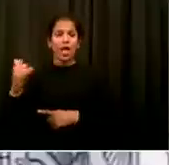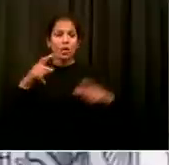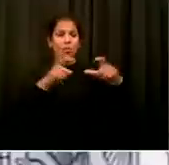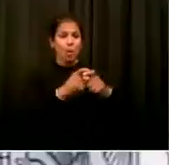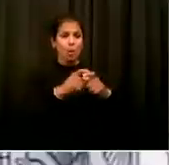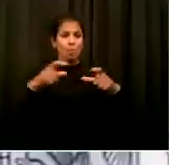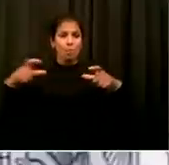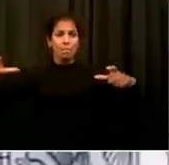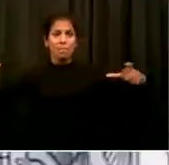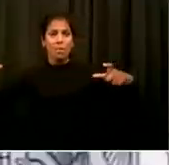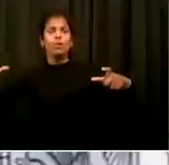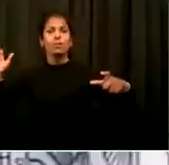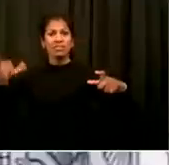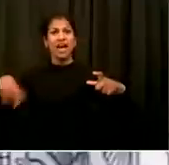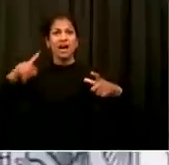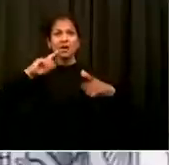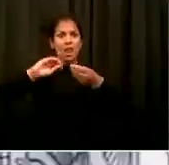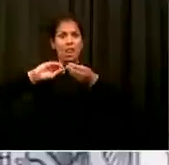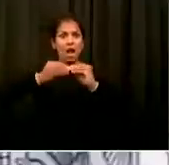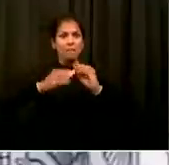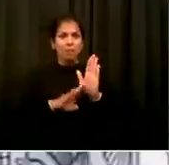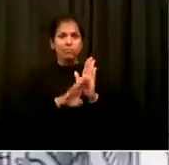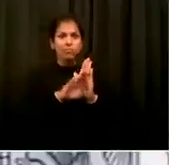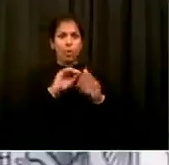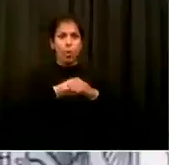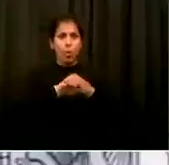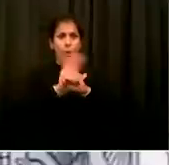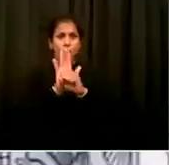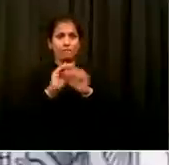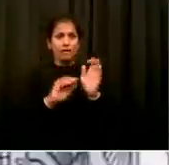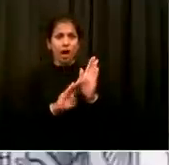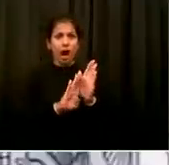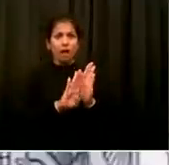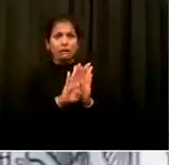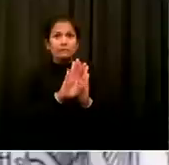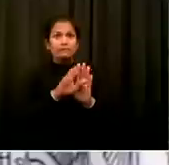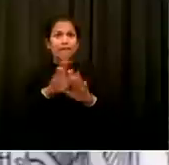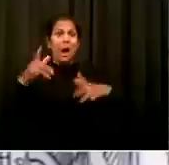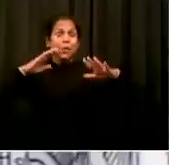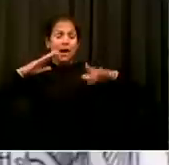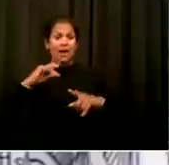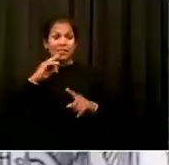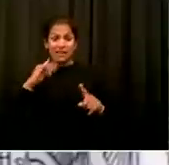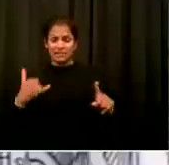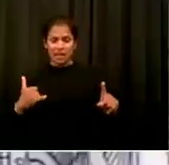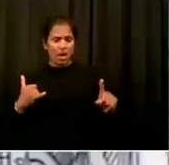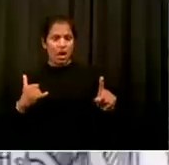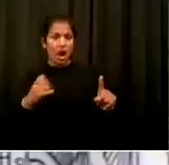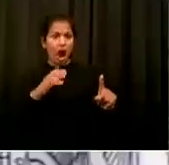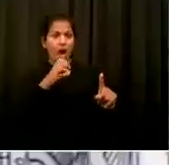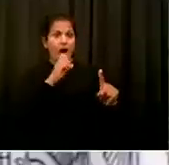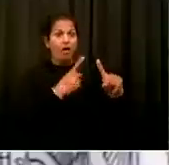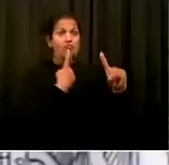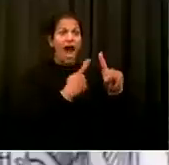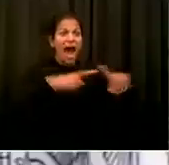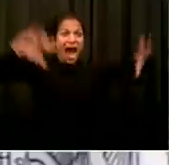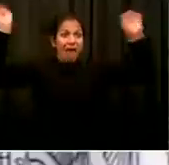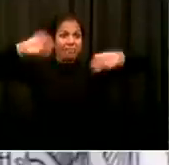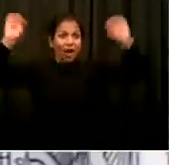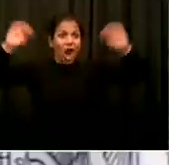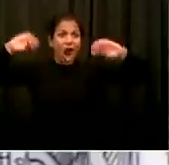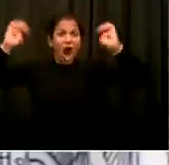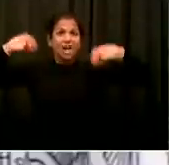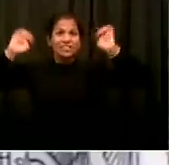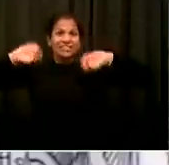second wave in New York City. We can stop a second wave in New York City if we act decisively now. So that comes down to all of us. So right now